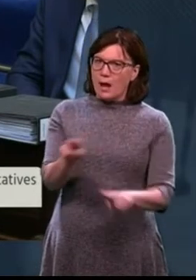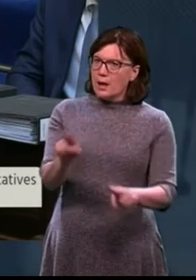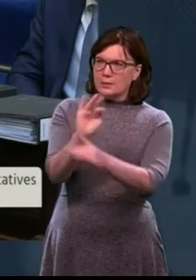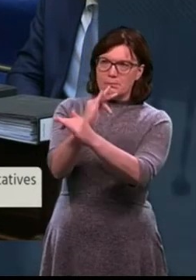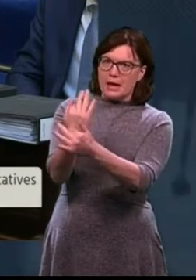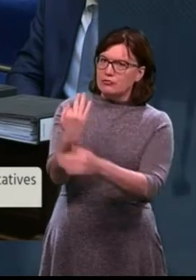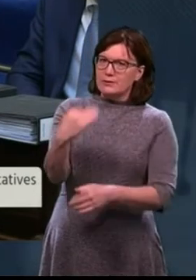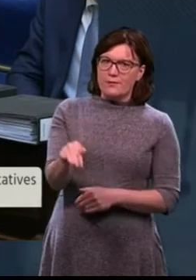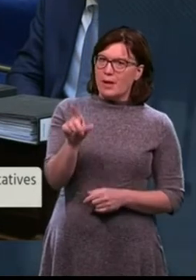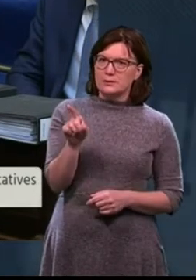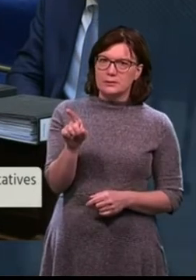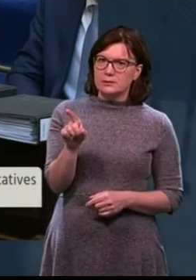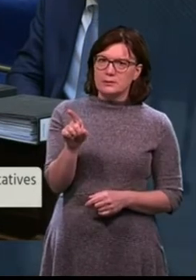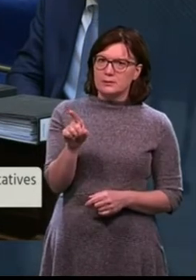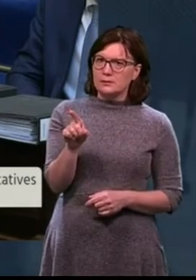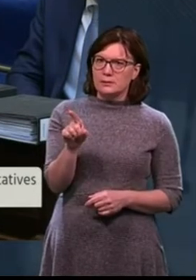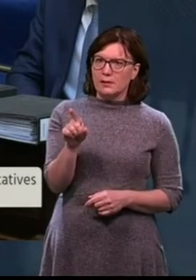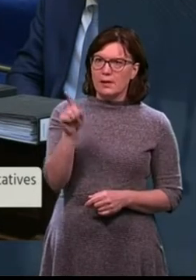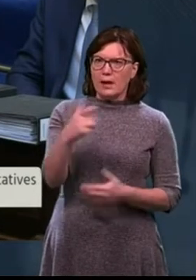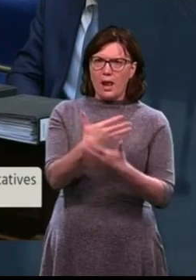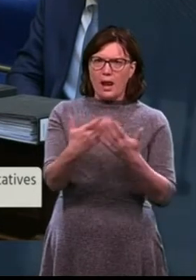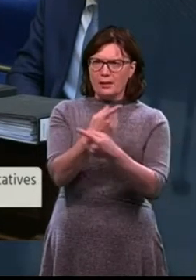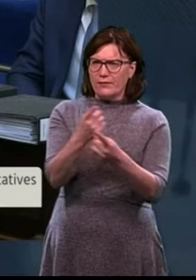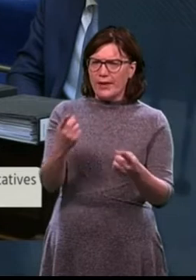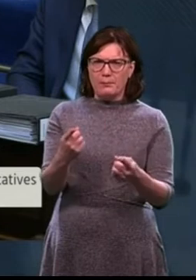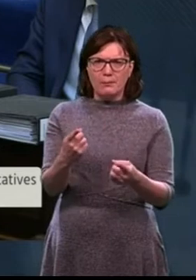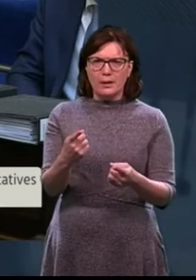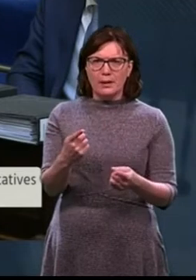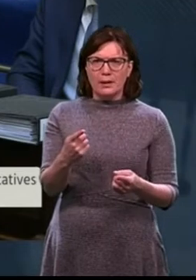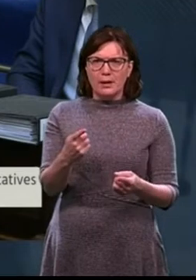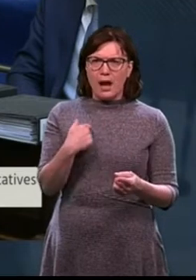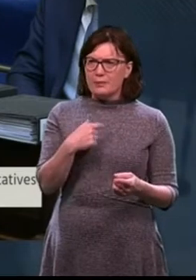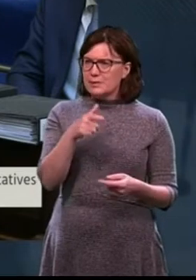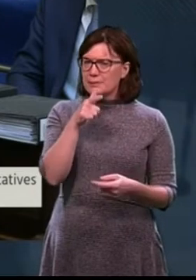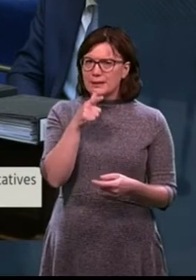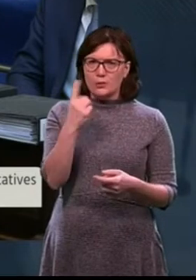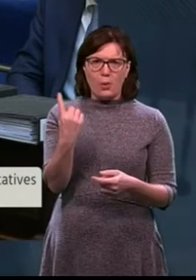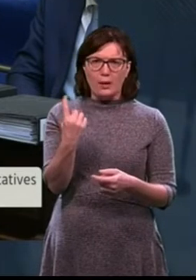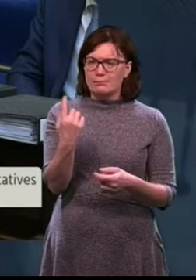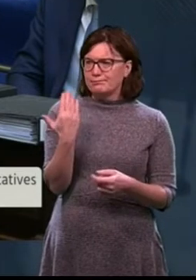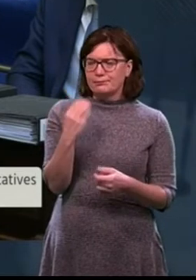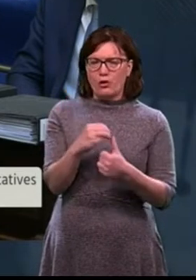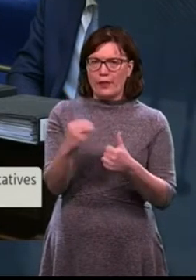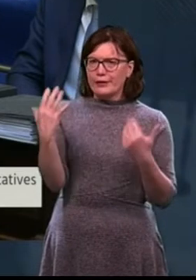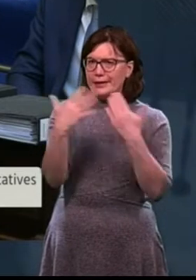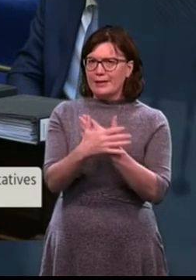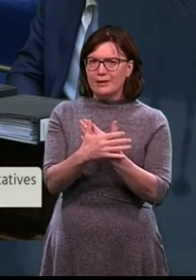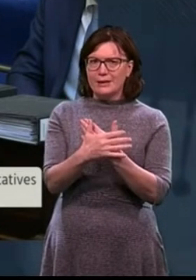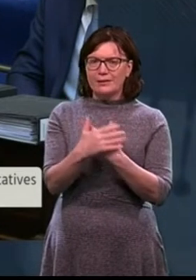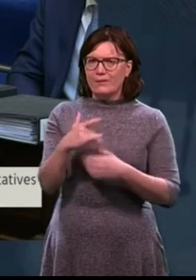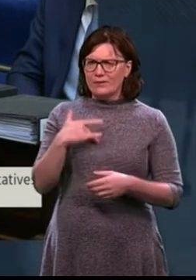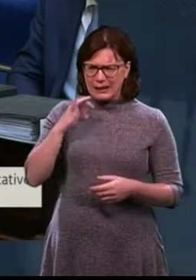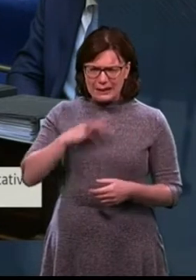A lot of parents are very, feeling guilty. I watched one woman last evening, one parent last evening on the 6-1 News saying